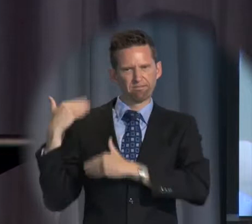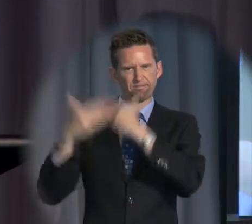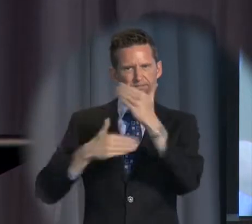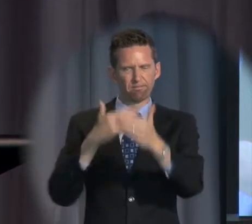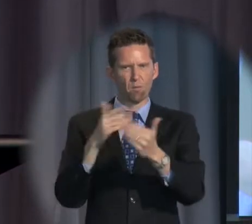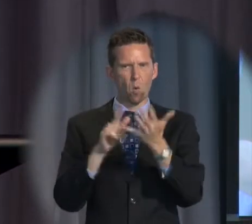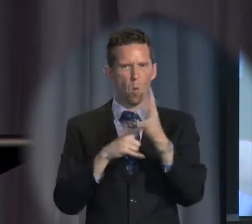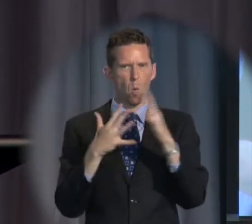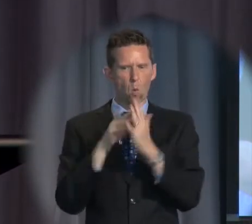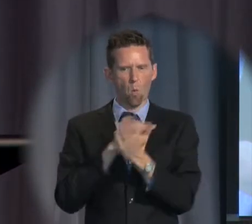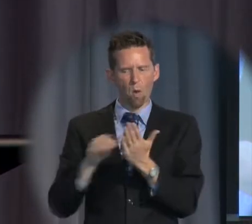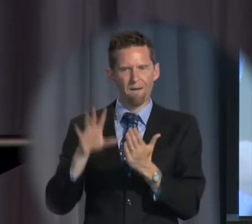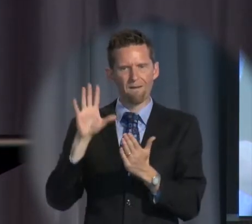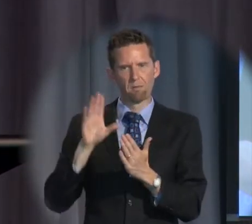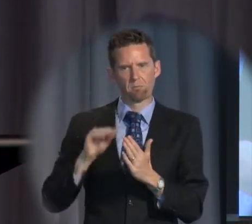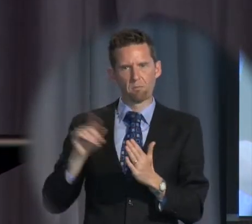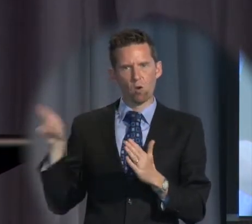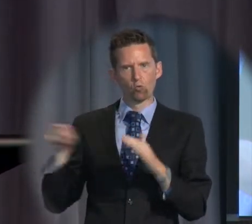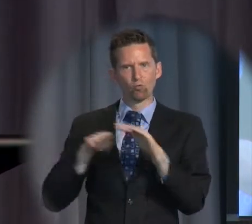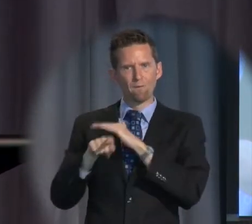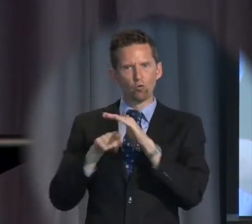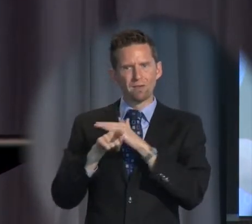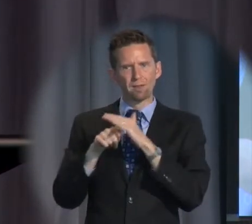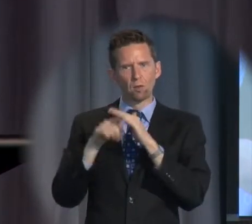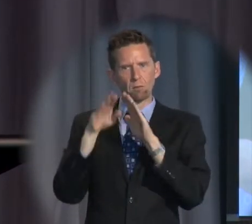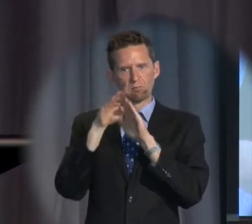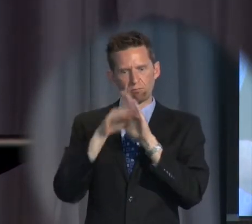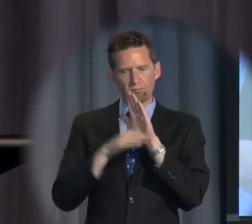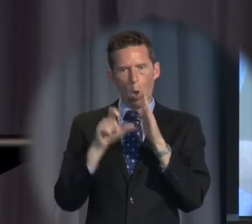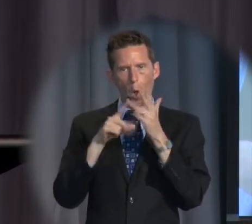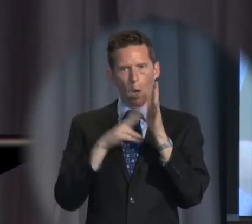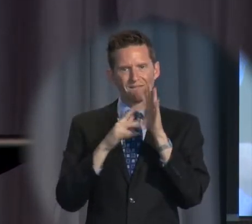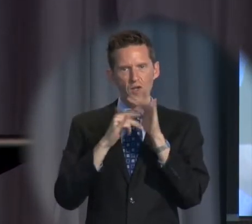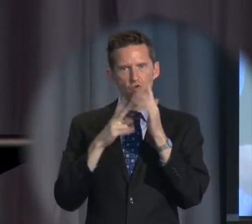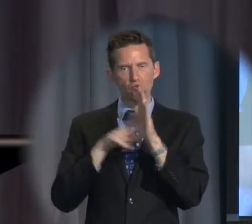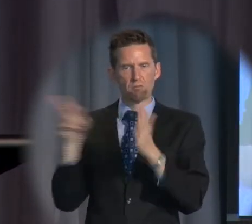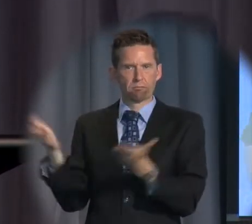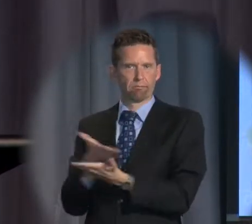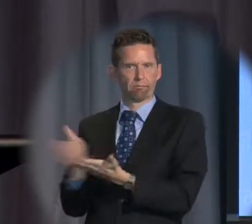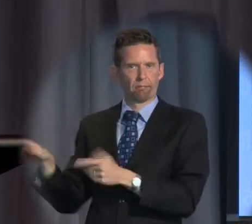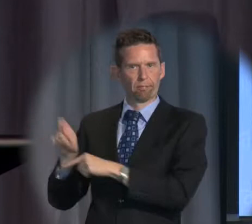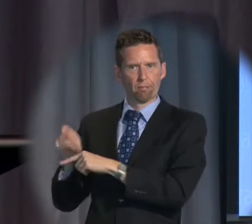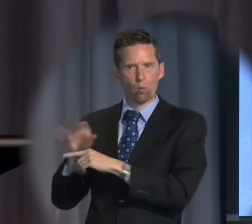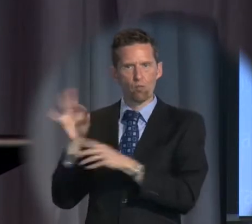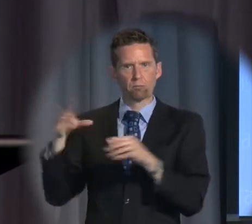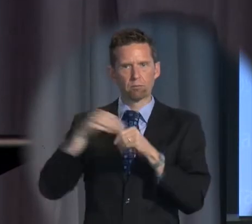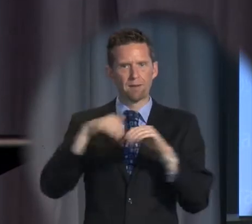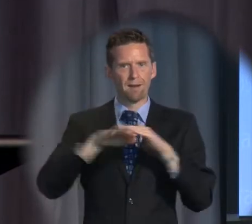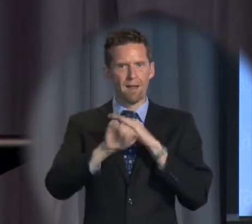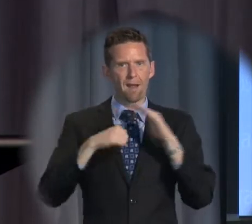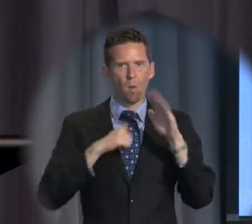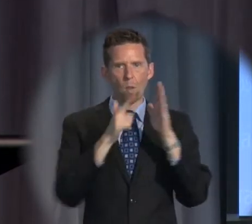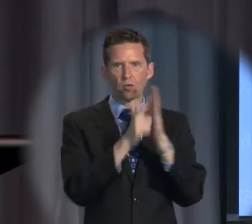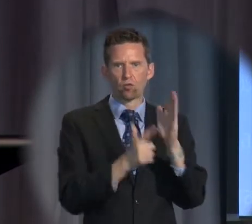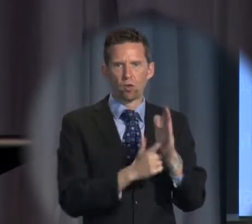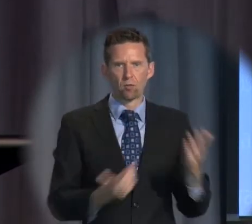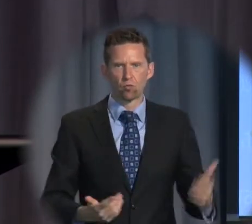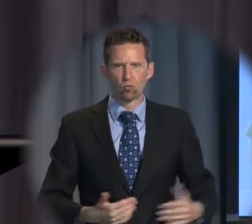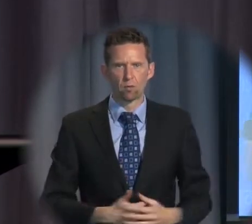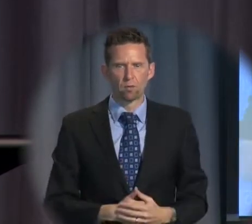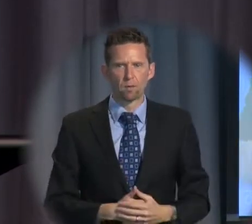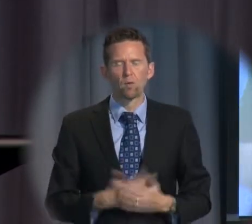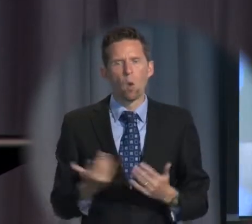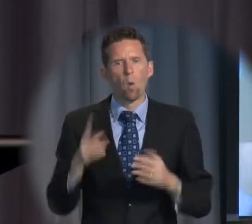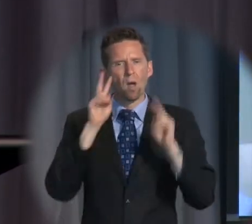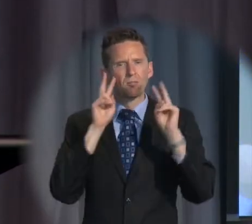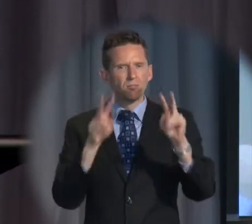since the Refugees Convention, is now irrelevant explicitly in our own legislation. Again, it appears to